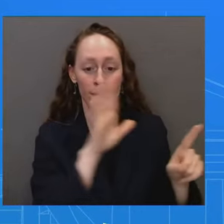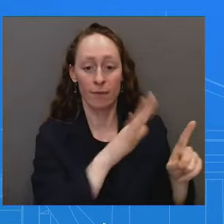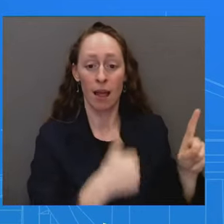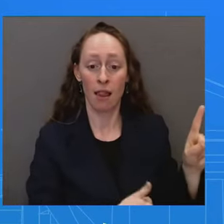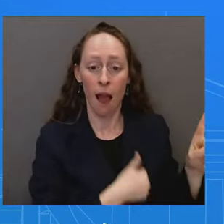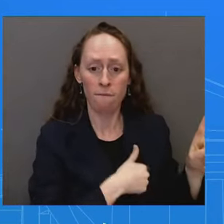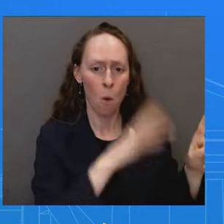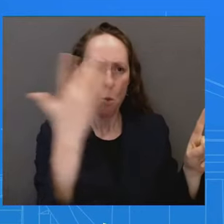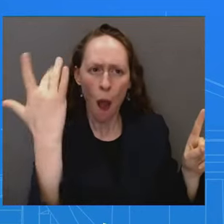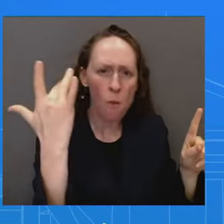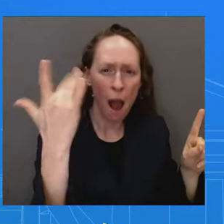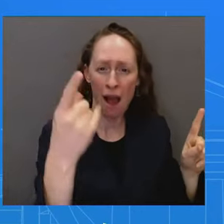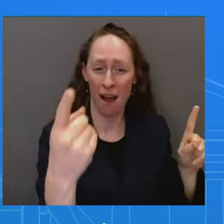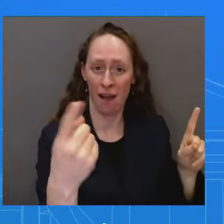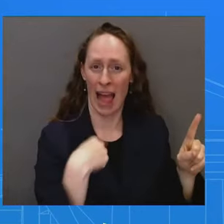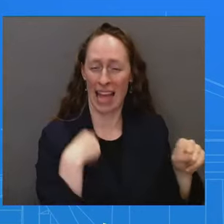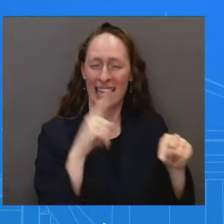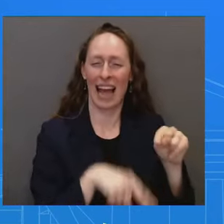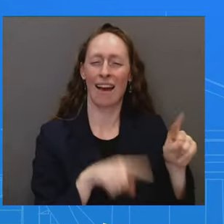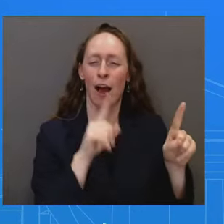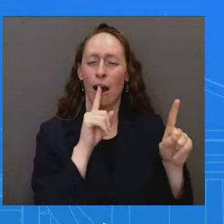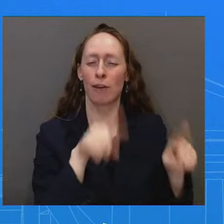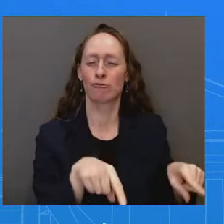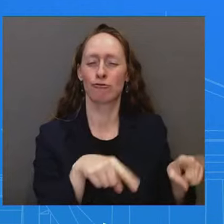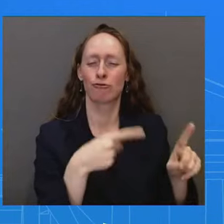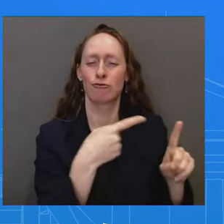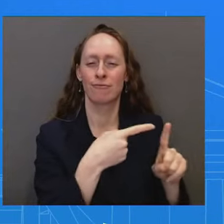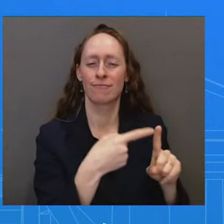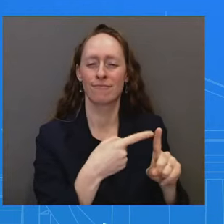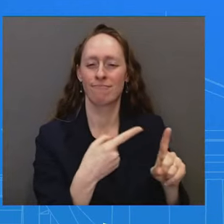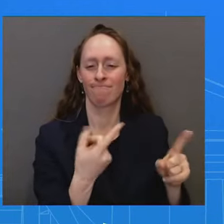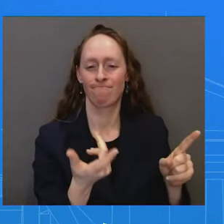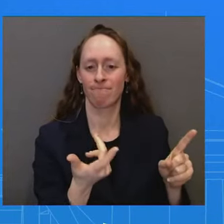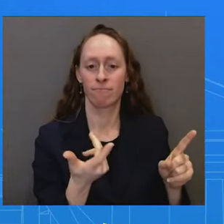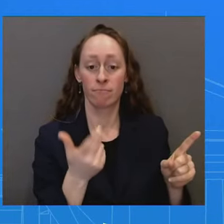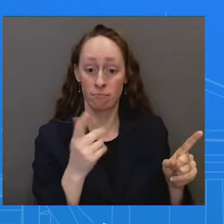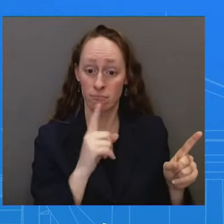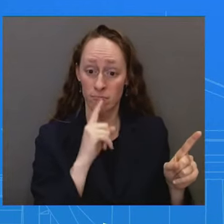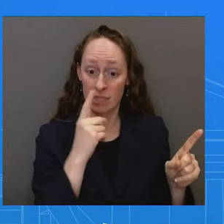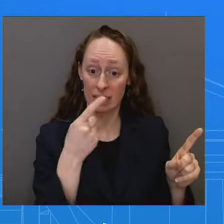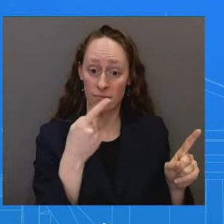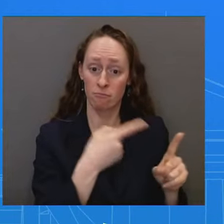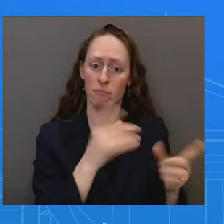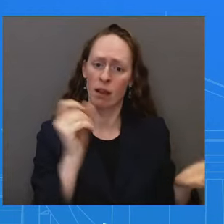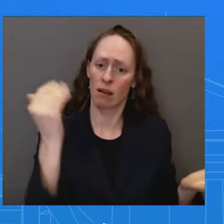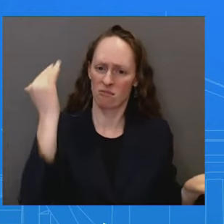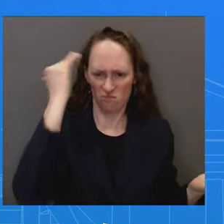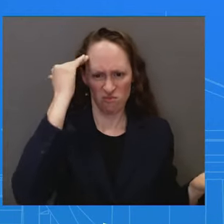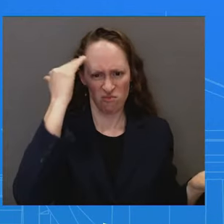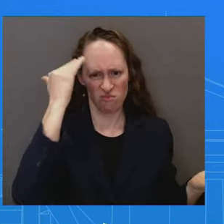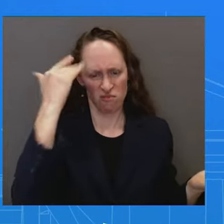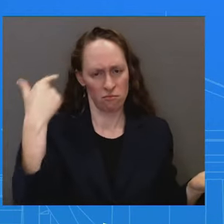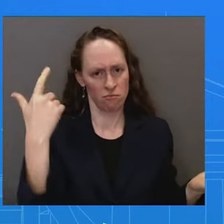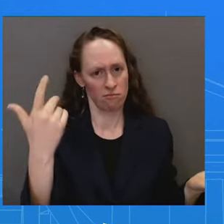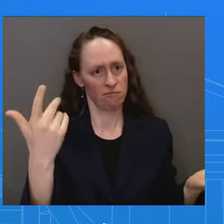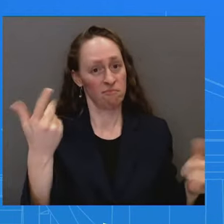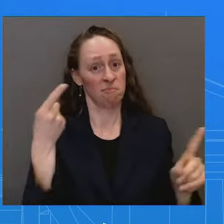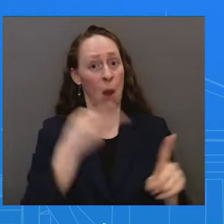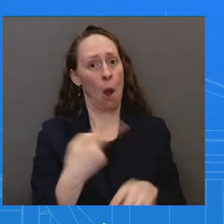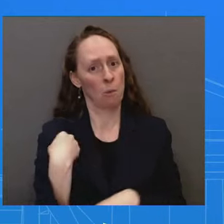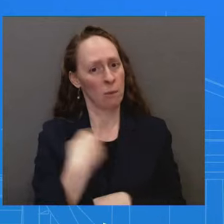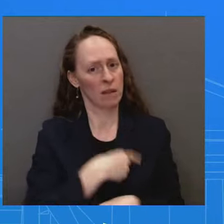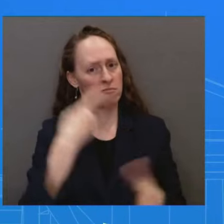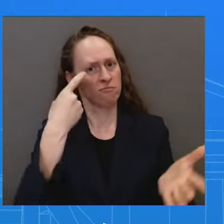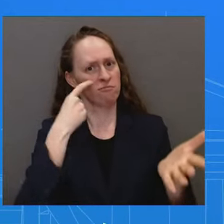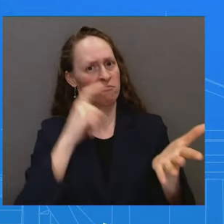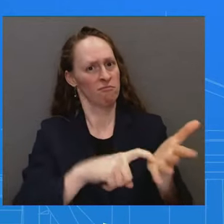certainly wasn't shared with the agency. It's not, it's not good. It's certainly not good, which is why, again, we want to learn from this. We want to, we want to make sure that it doesn't happen